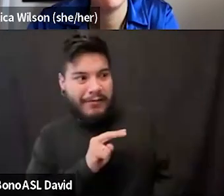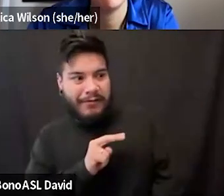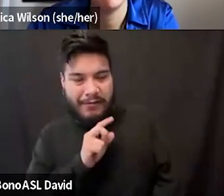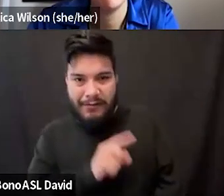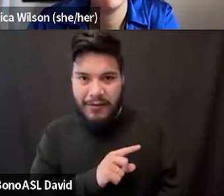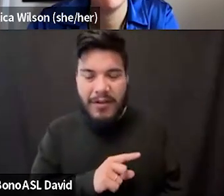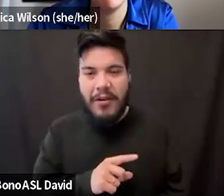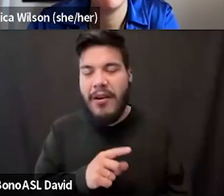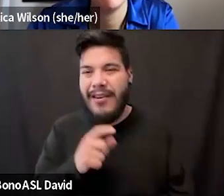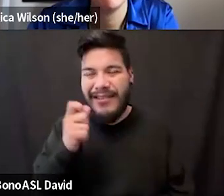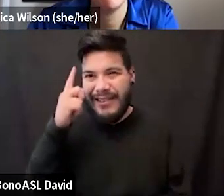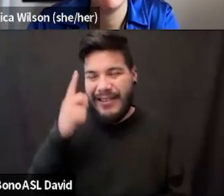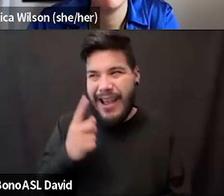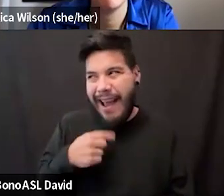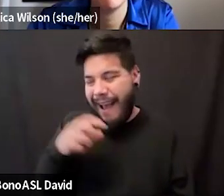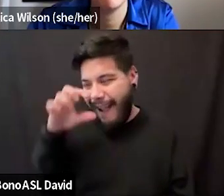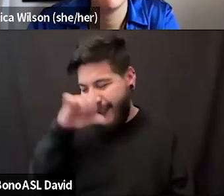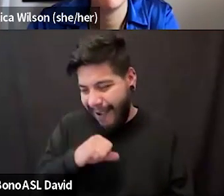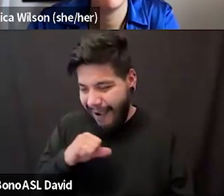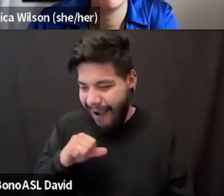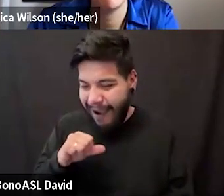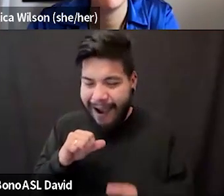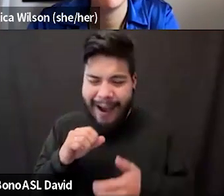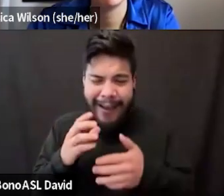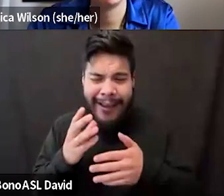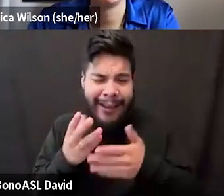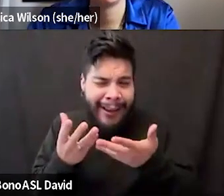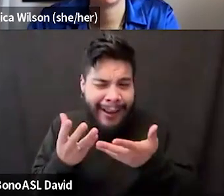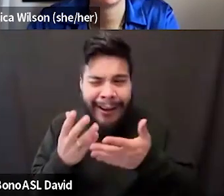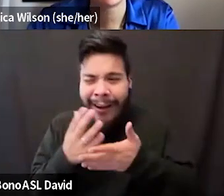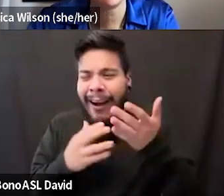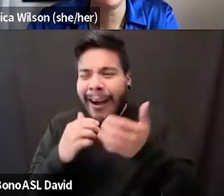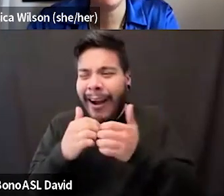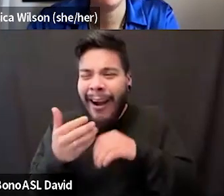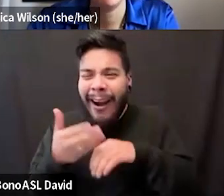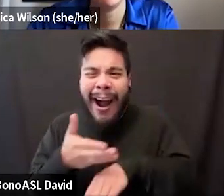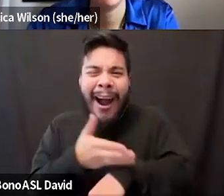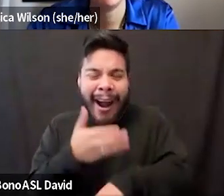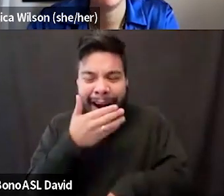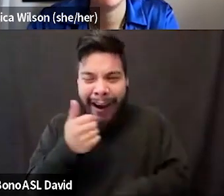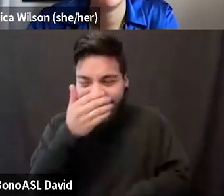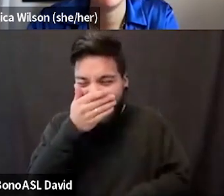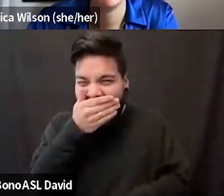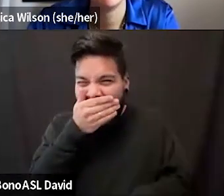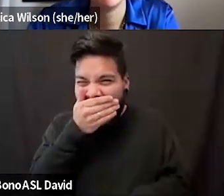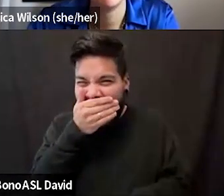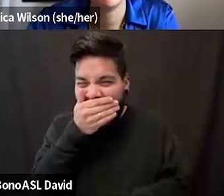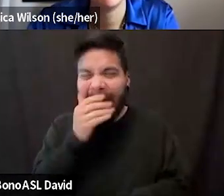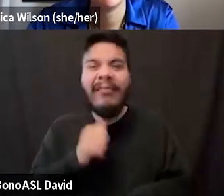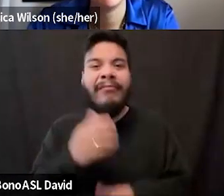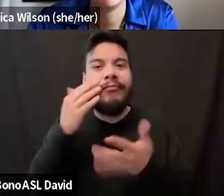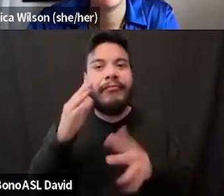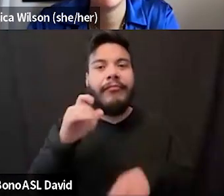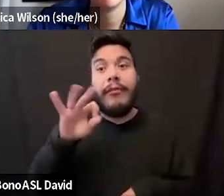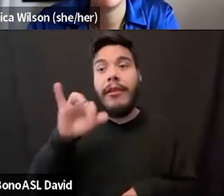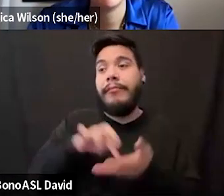I guess, somehow gotten better as I've aged, but I'm not sure if that's just a people now know me